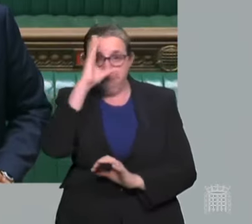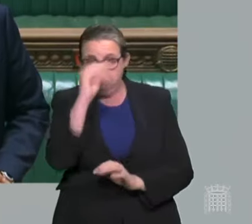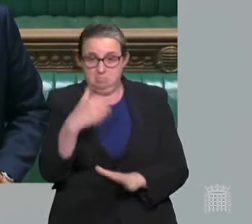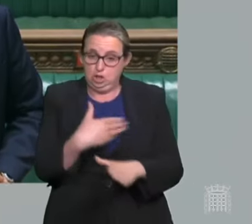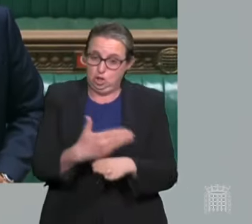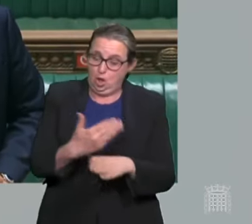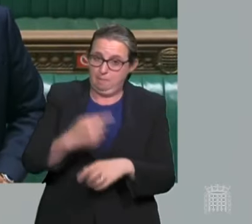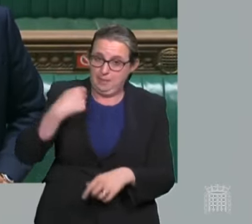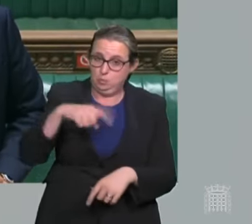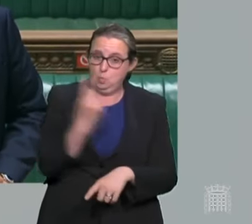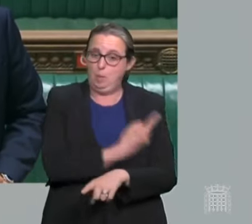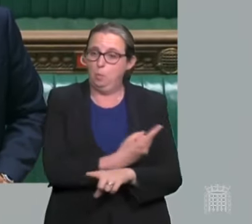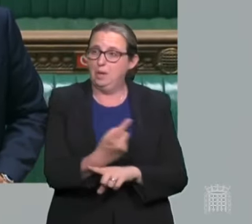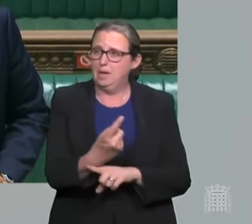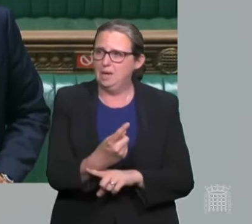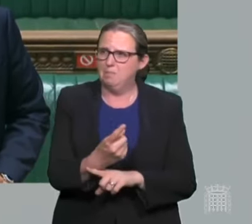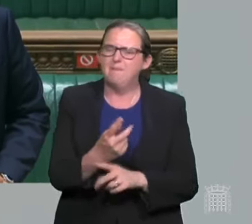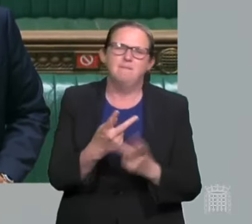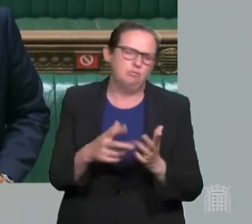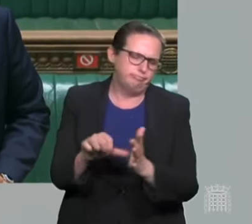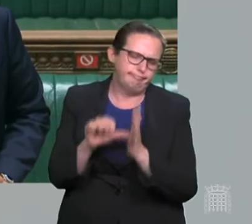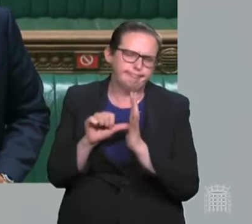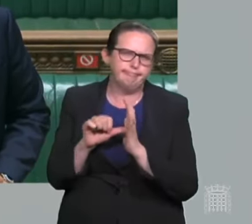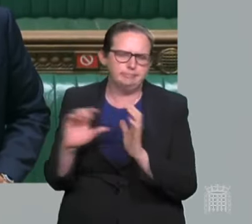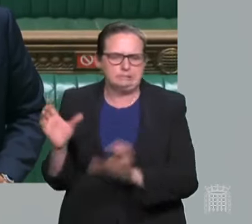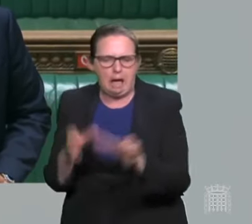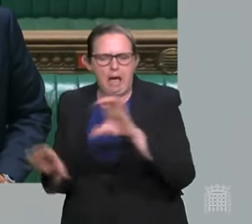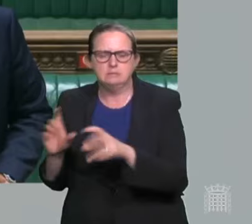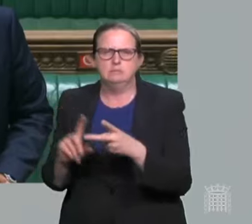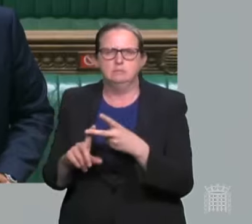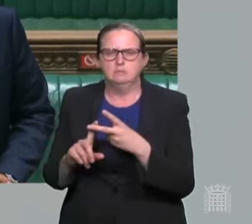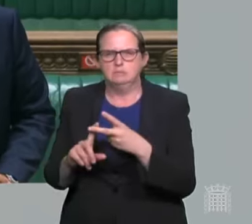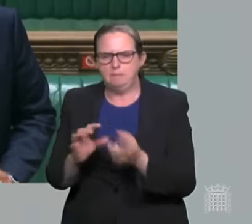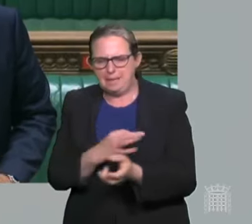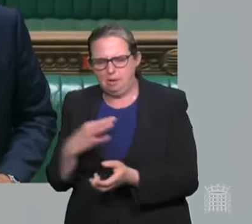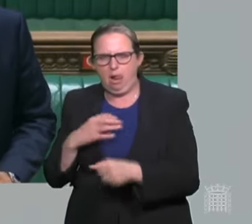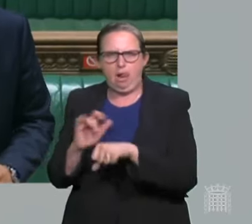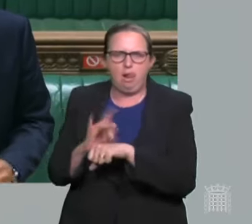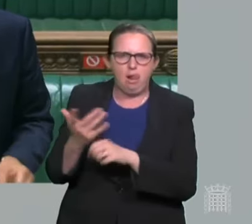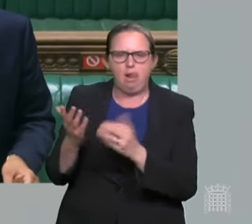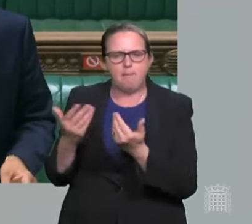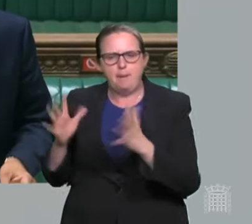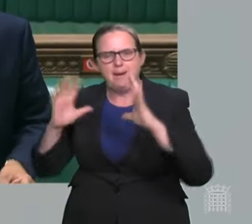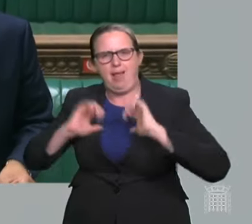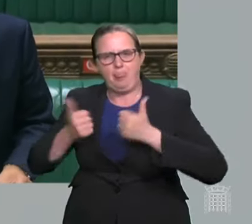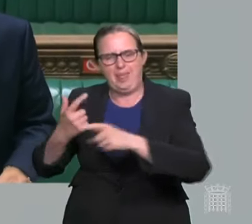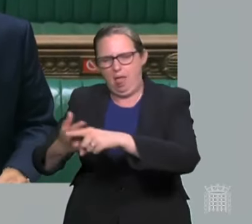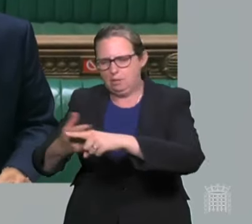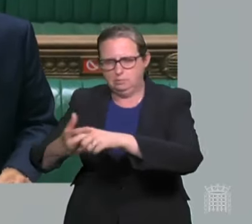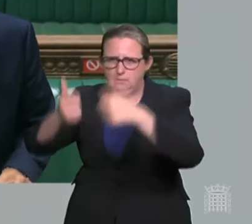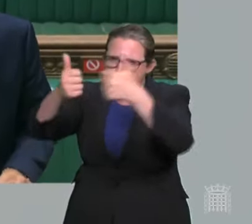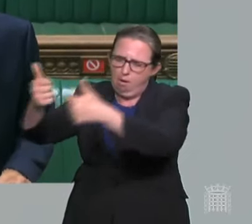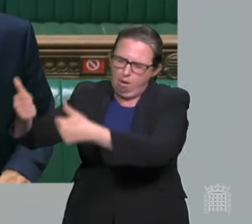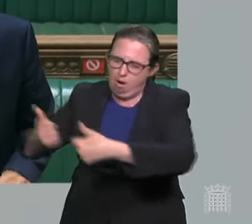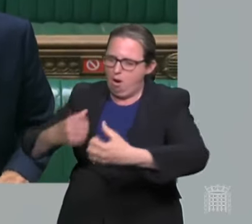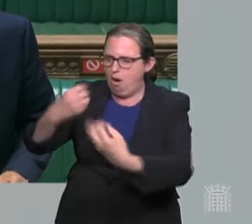but I'm incredibly impressed by our scientists and medical advisors and public health of England and taking this opportunity to pay tribute to all that